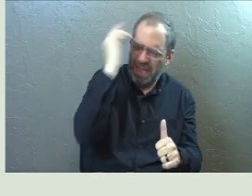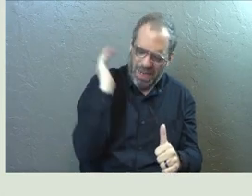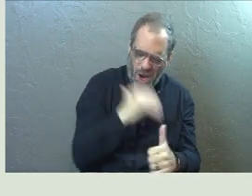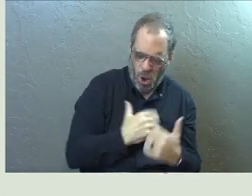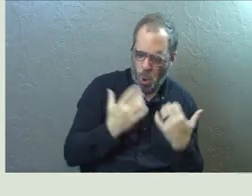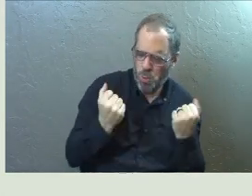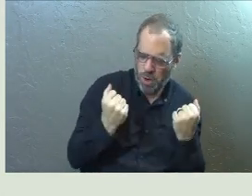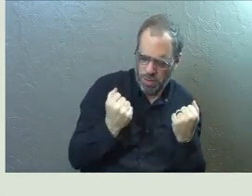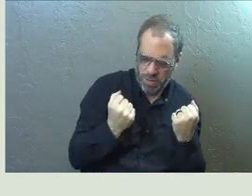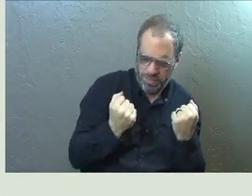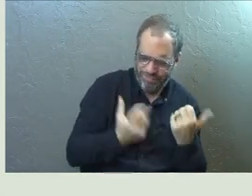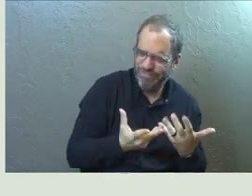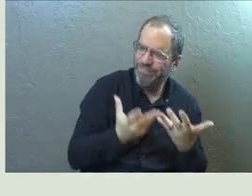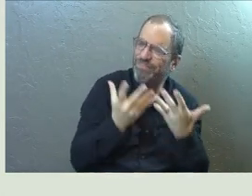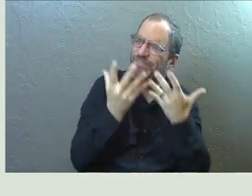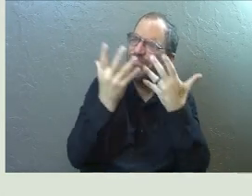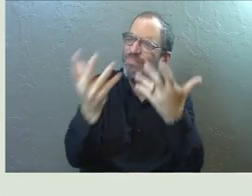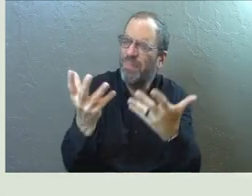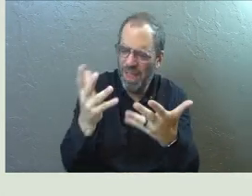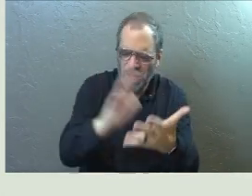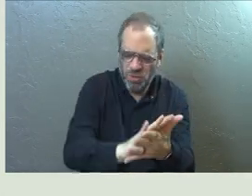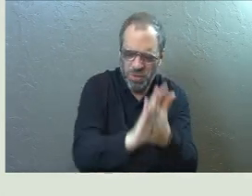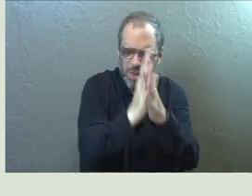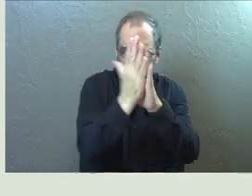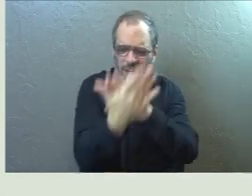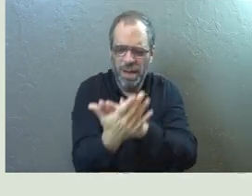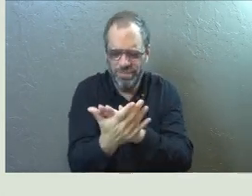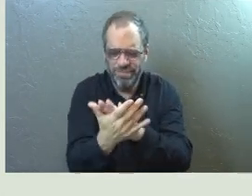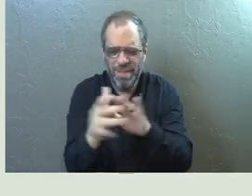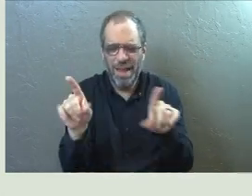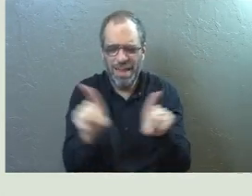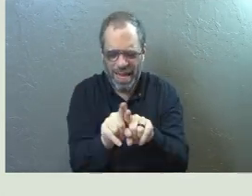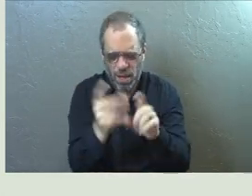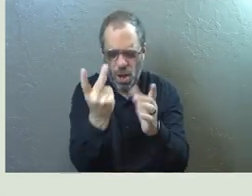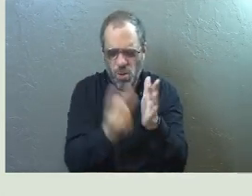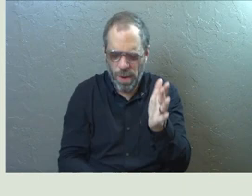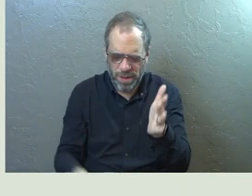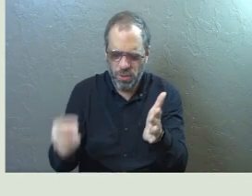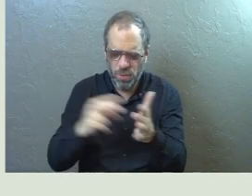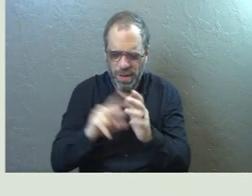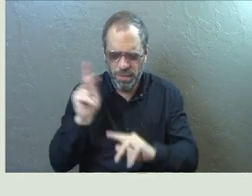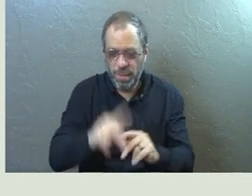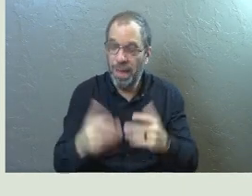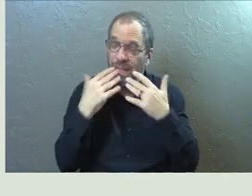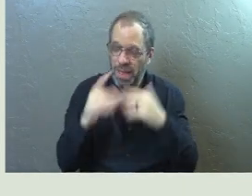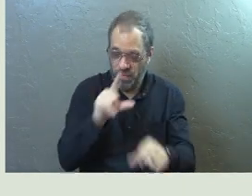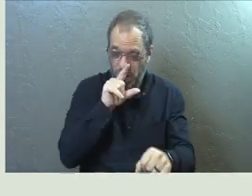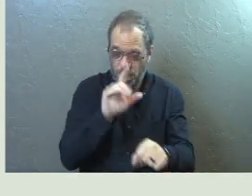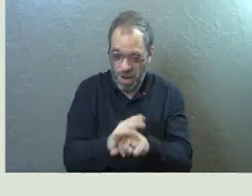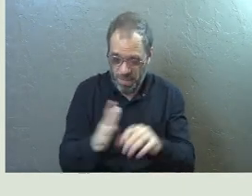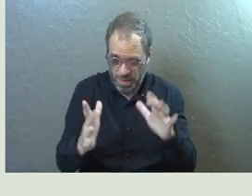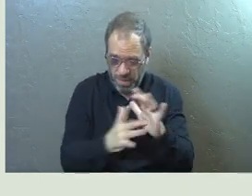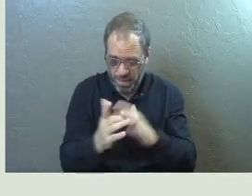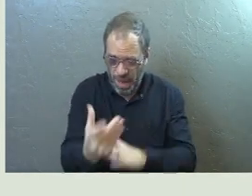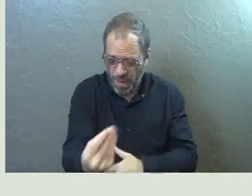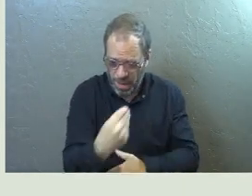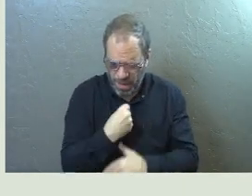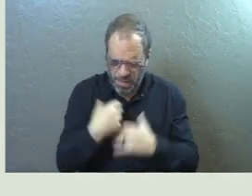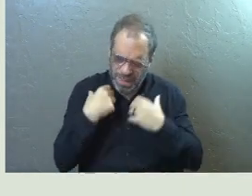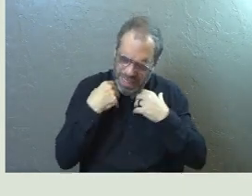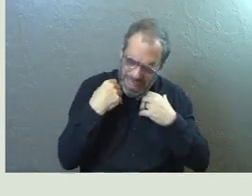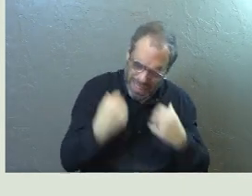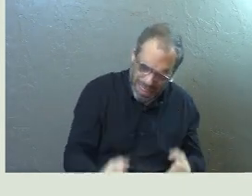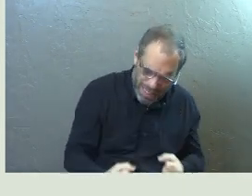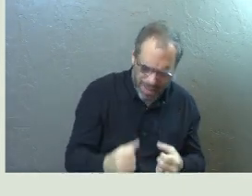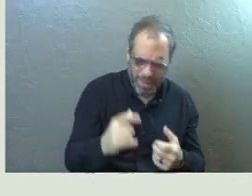to you. Make us into those resurrection people. Thank you for these promises, Lord. They bring so much healing